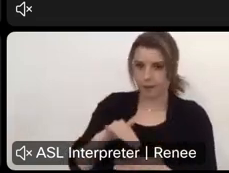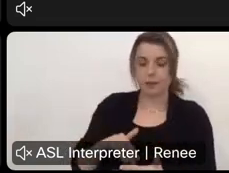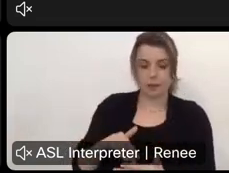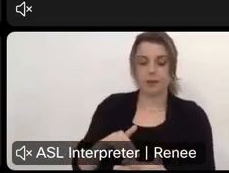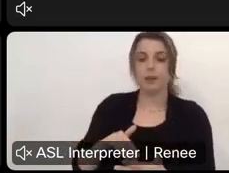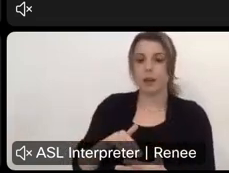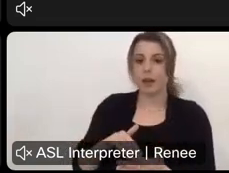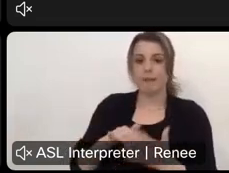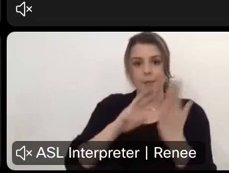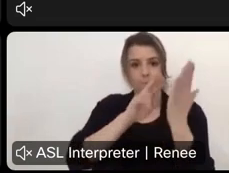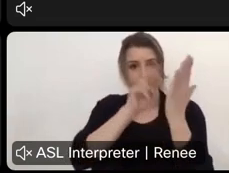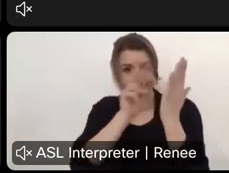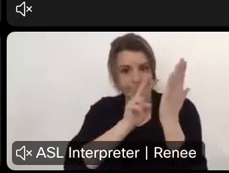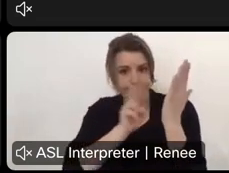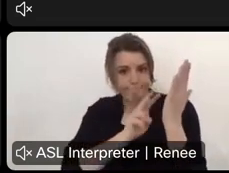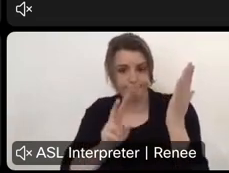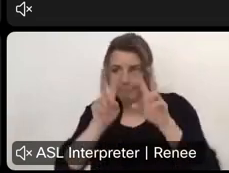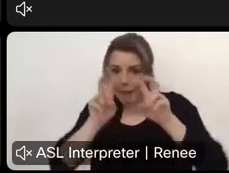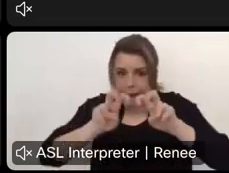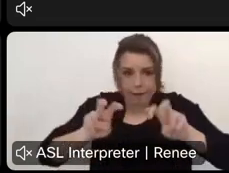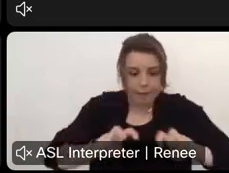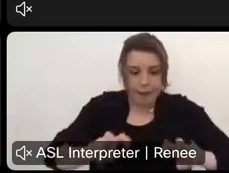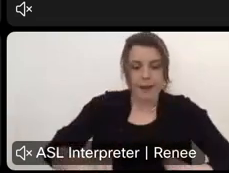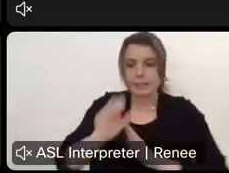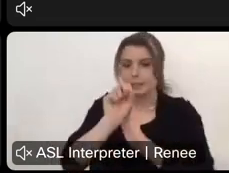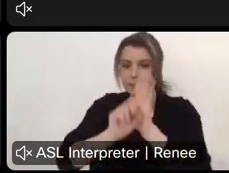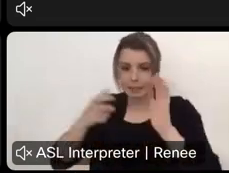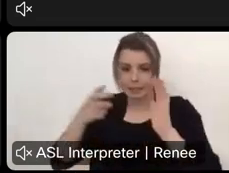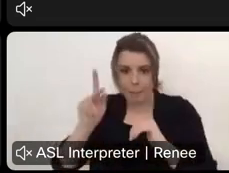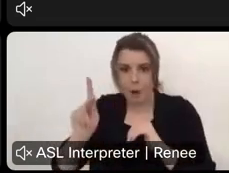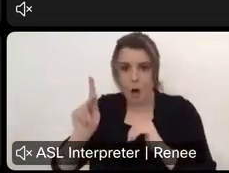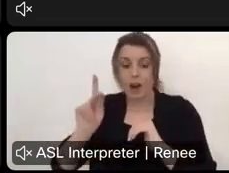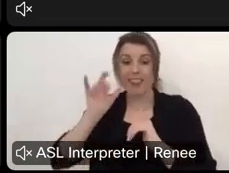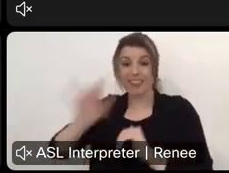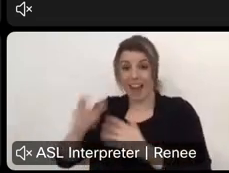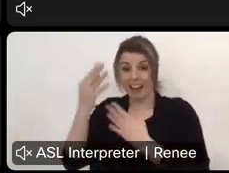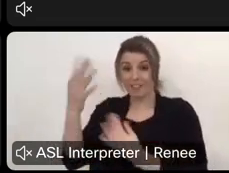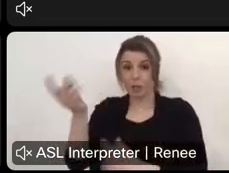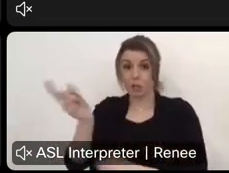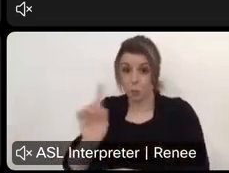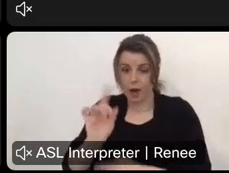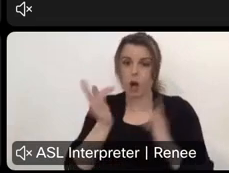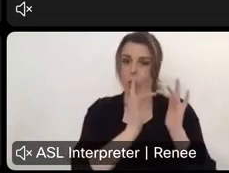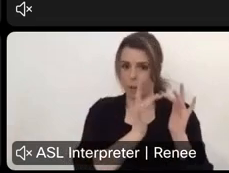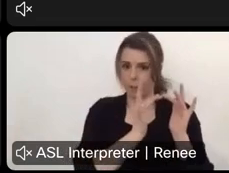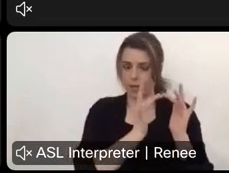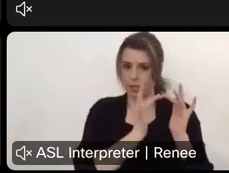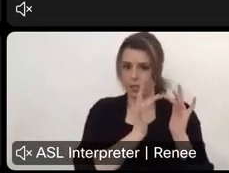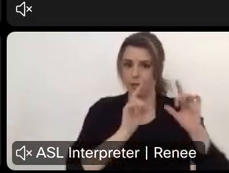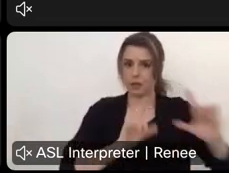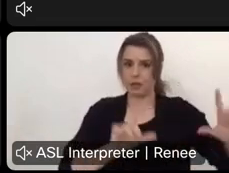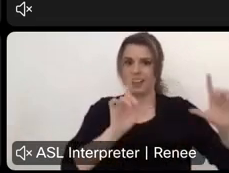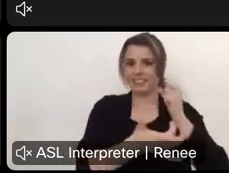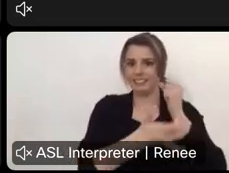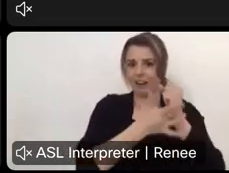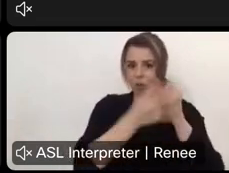at all the state park systems across the state. That information is provided on our website. Um, it's listed as the technical information